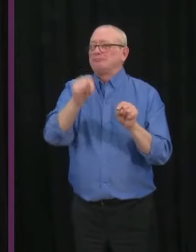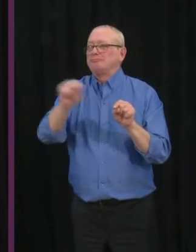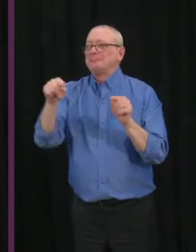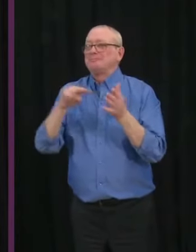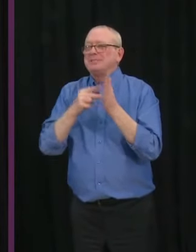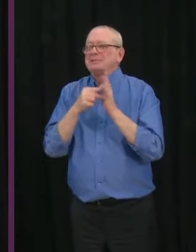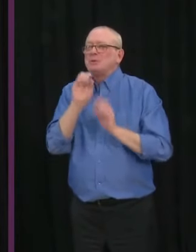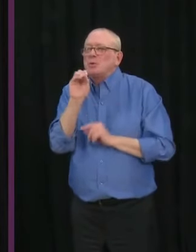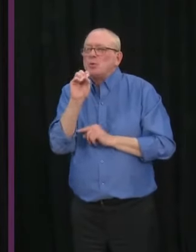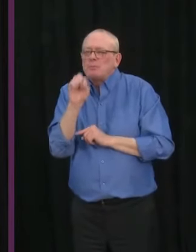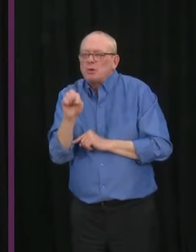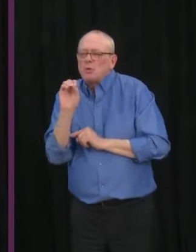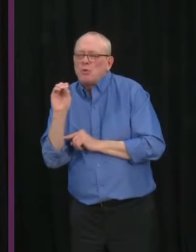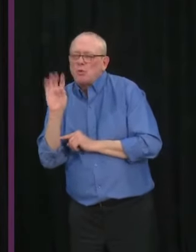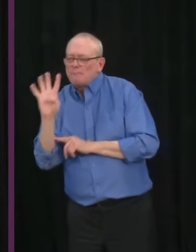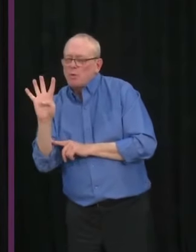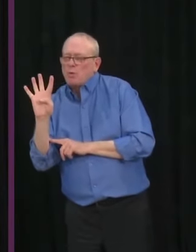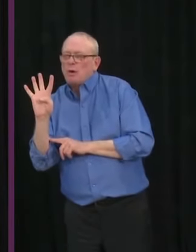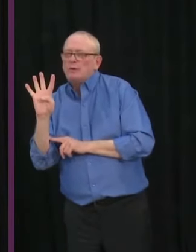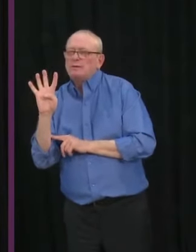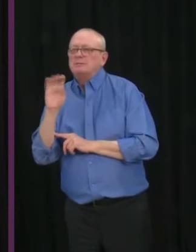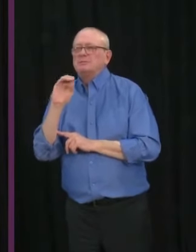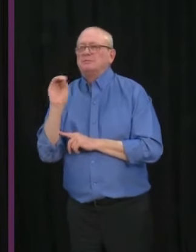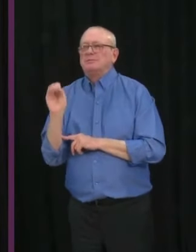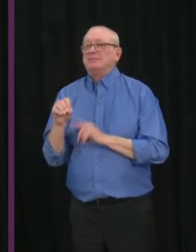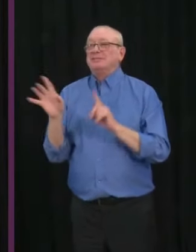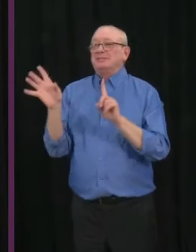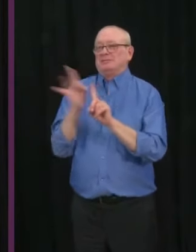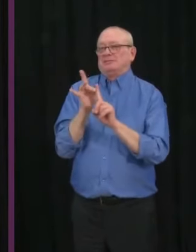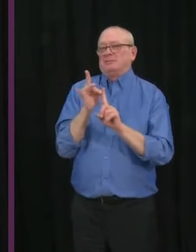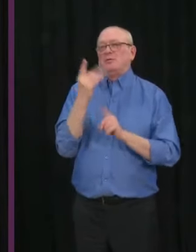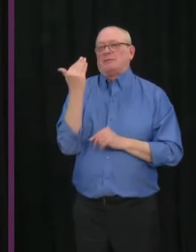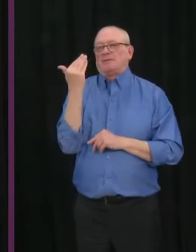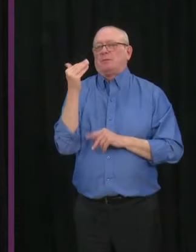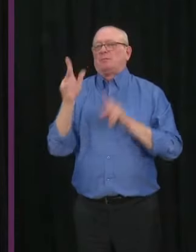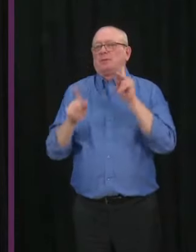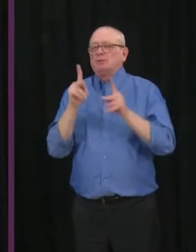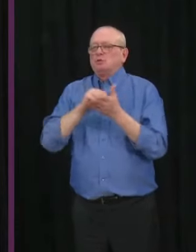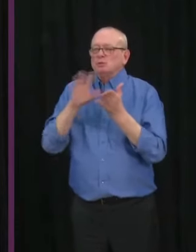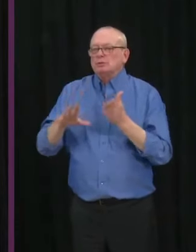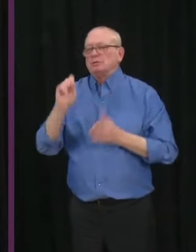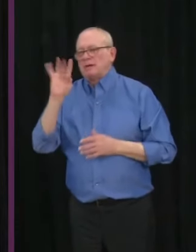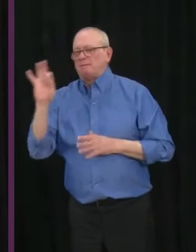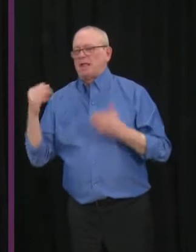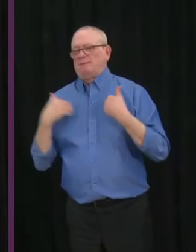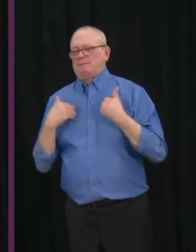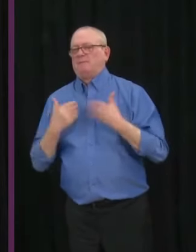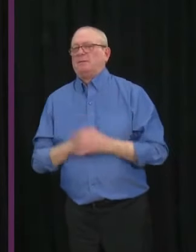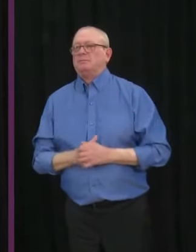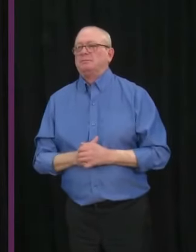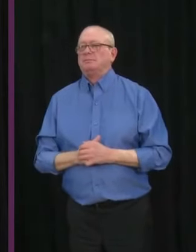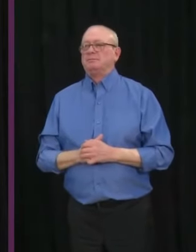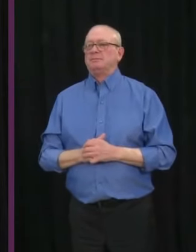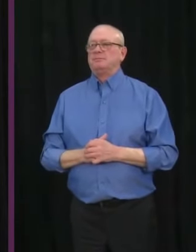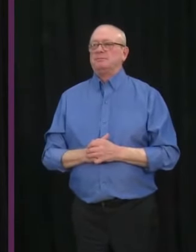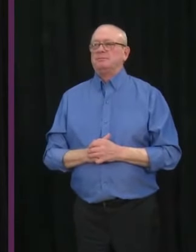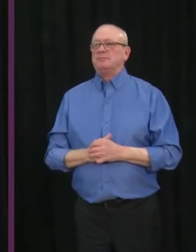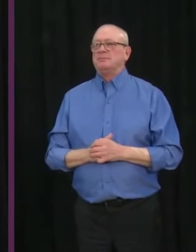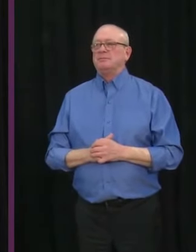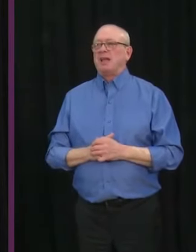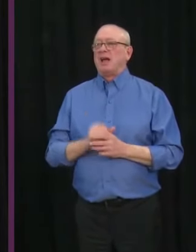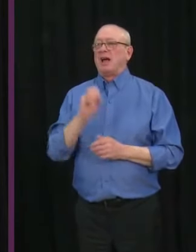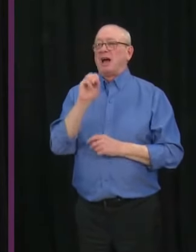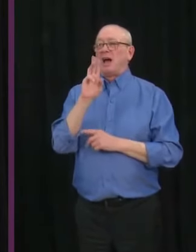schools in the province, with 15 cases in total. And to be clear, outbreaks is using the old terminology,